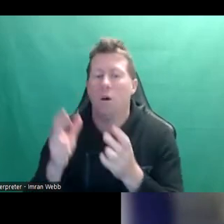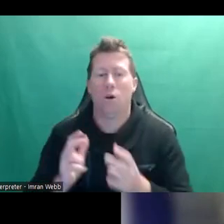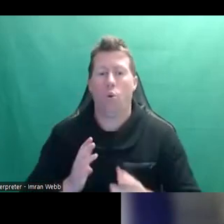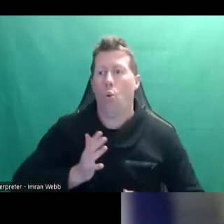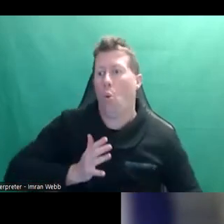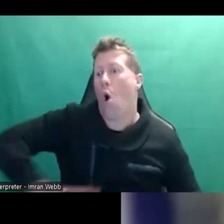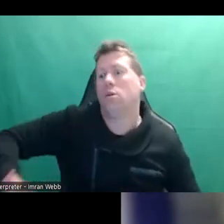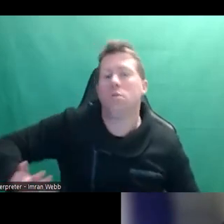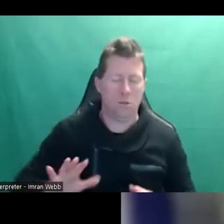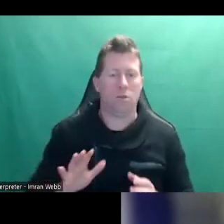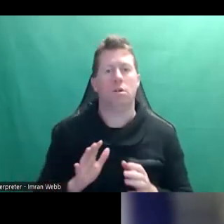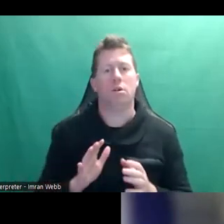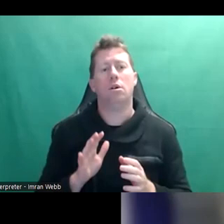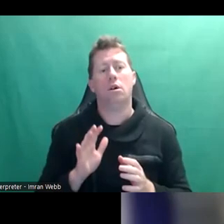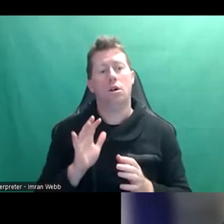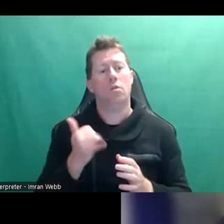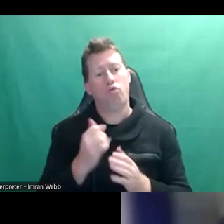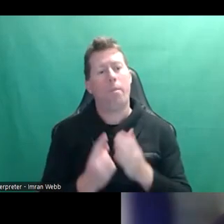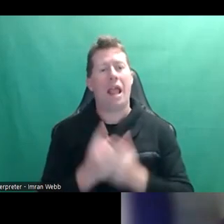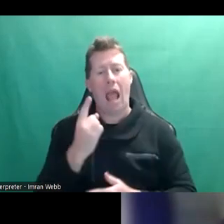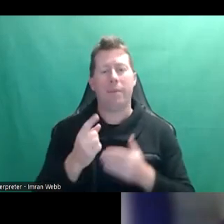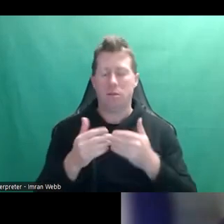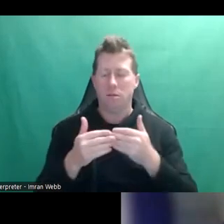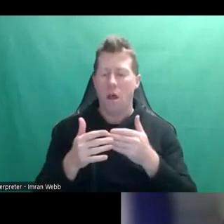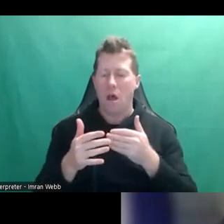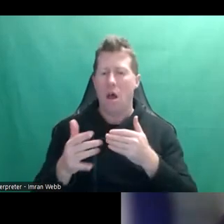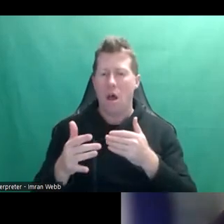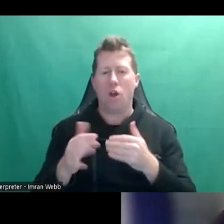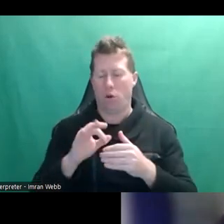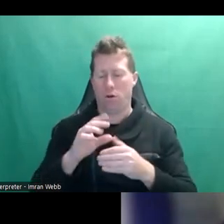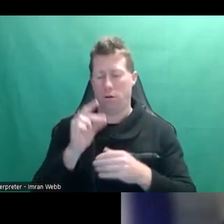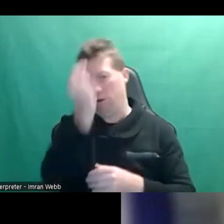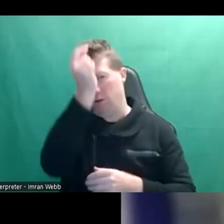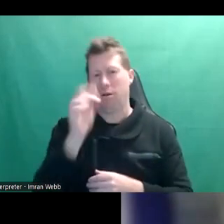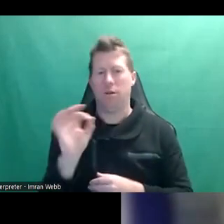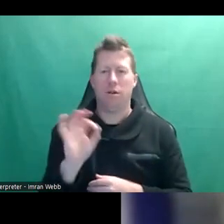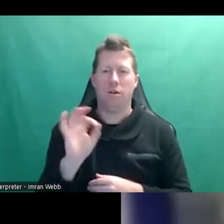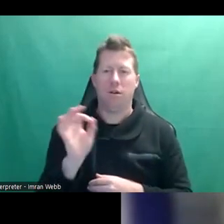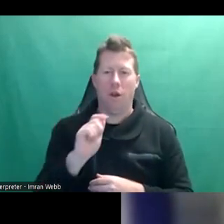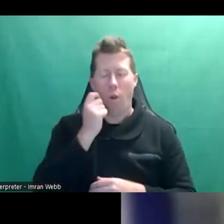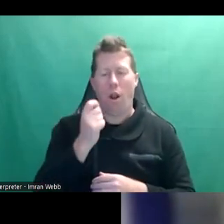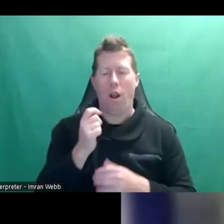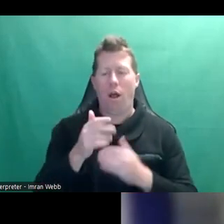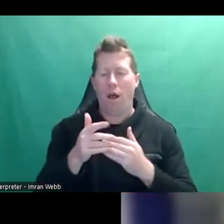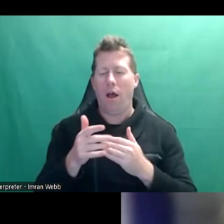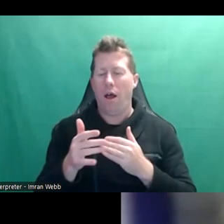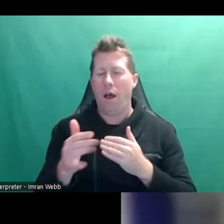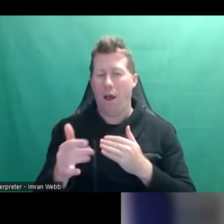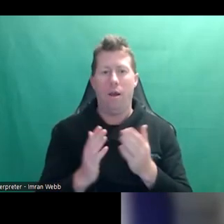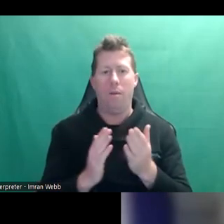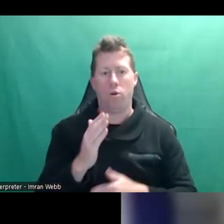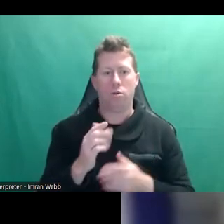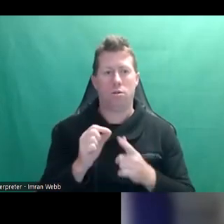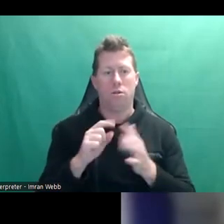it probably happens over at least a few months, like not overnight, because the duration of